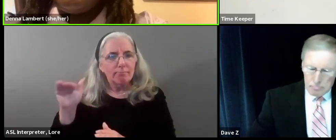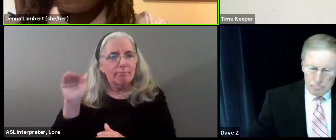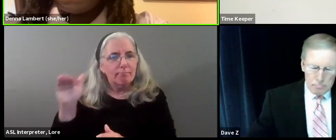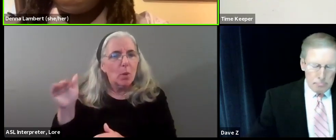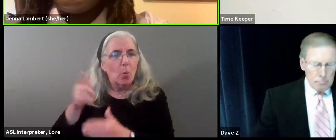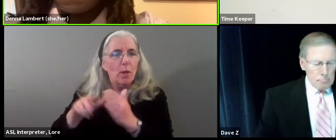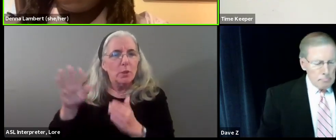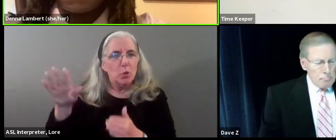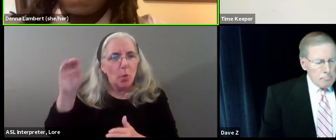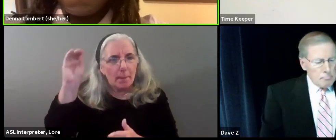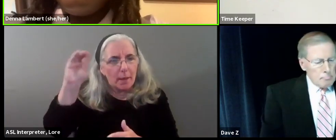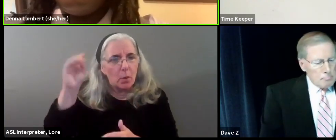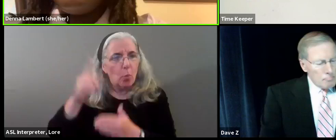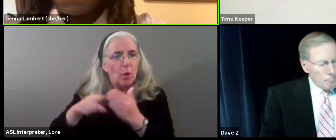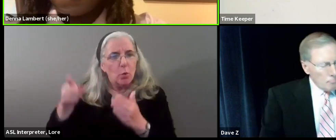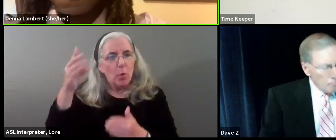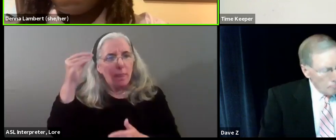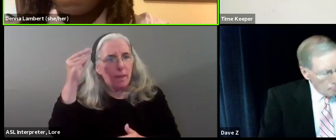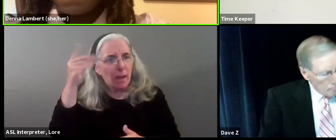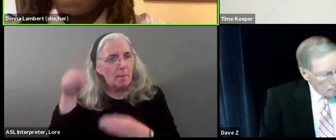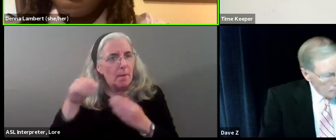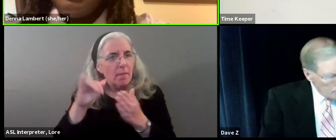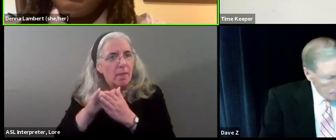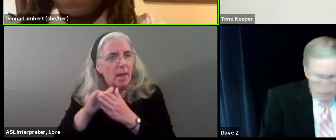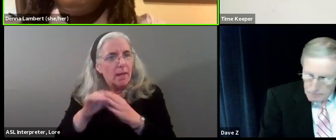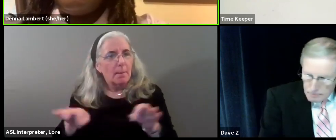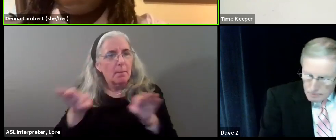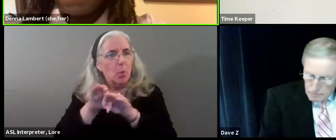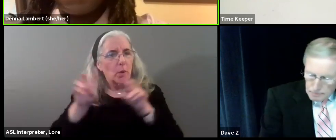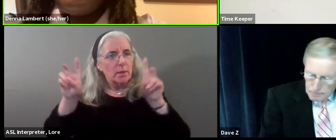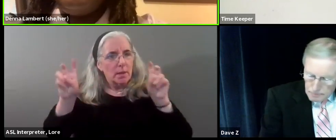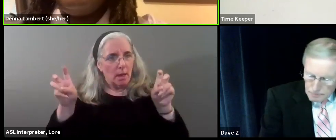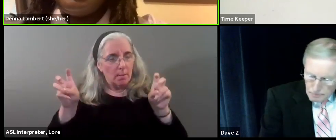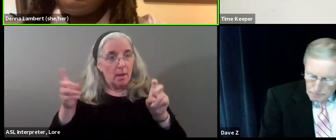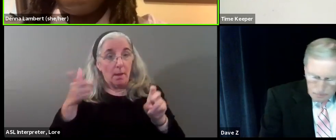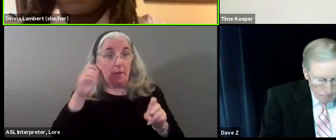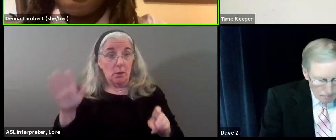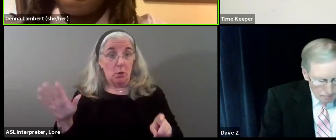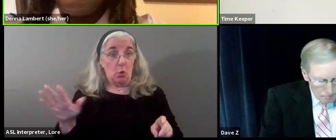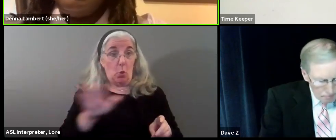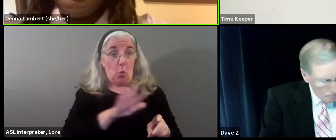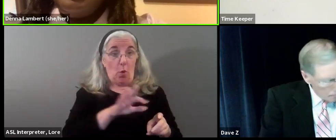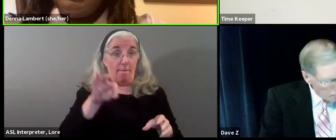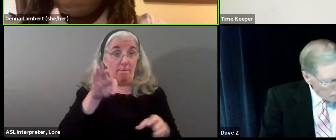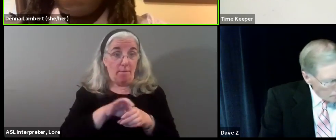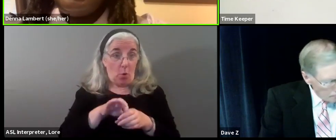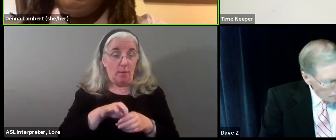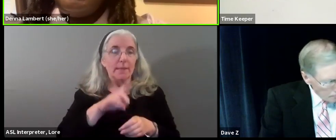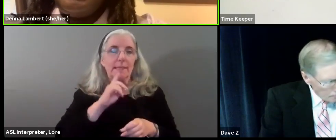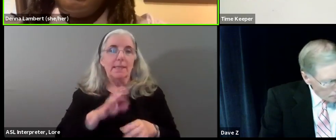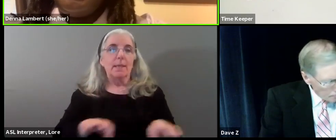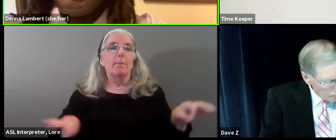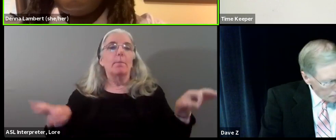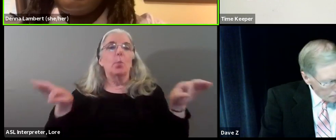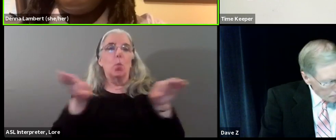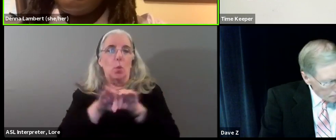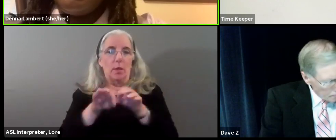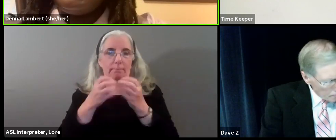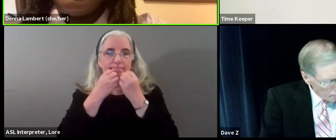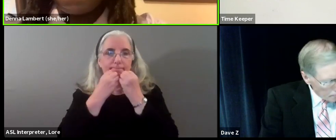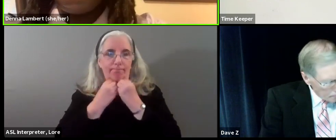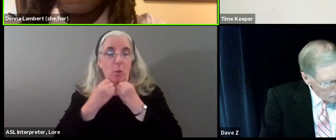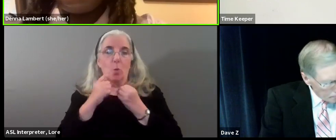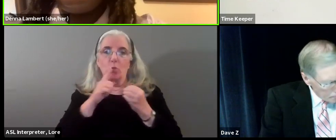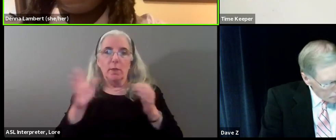think and their thoughts on what's important to you, because your vote is vital. We all know, and we